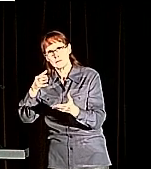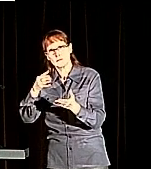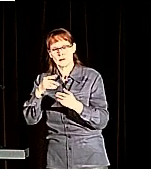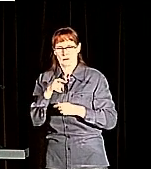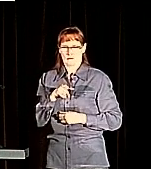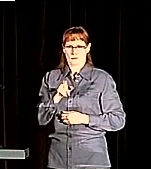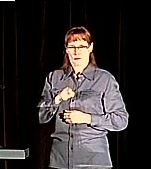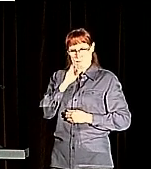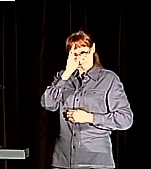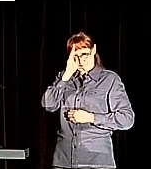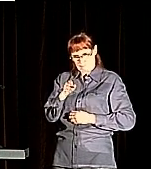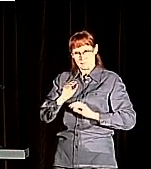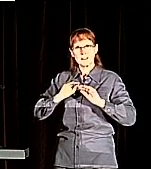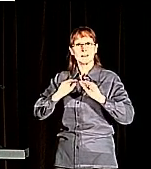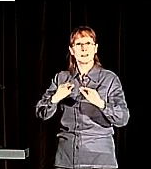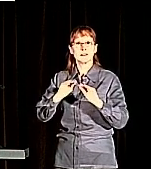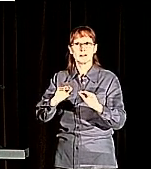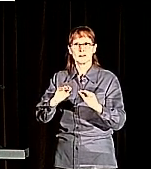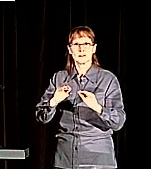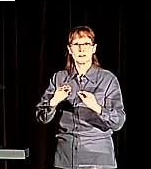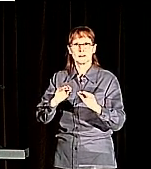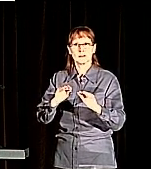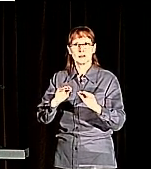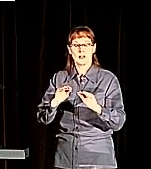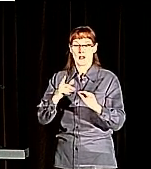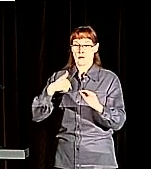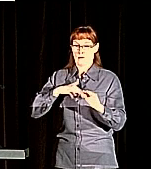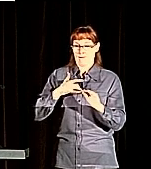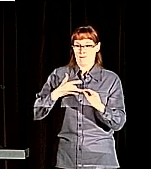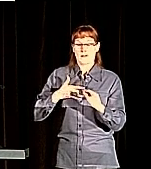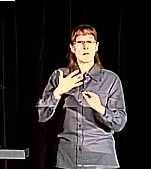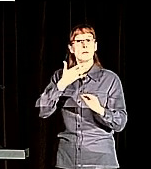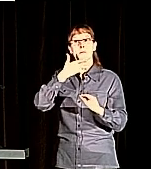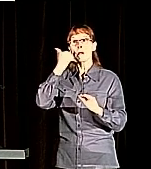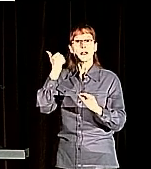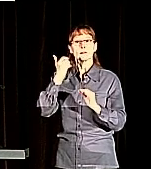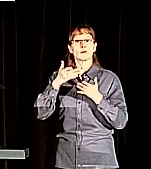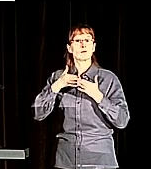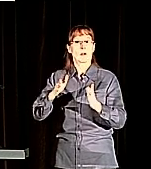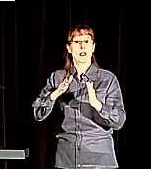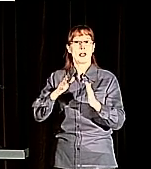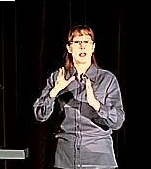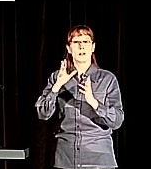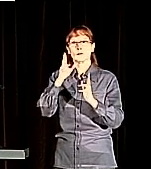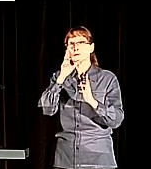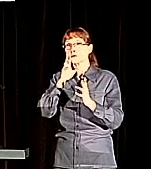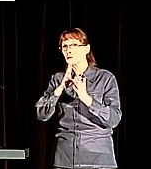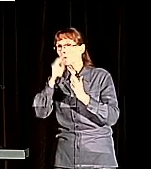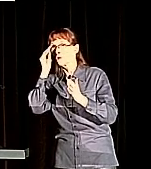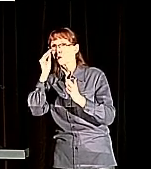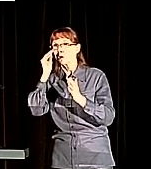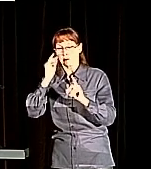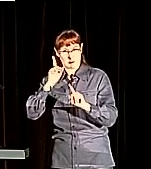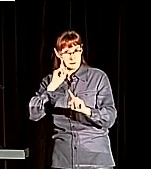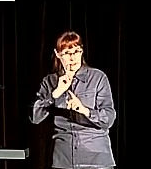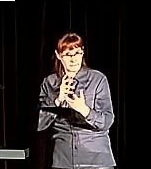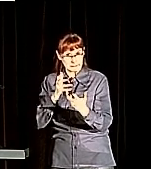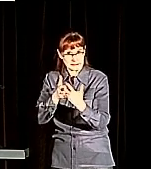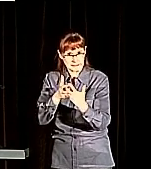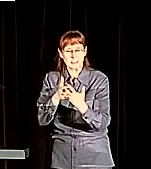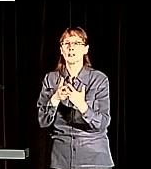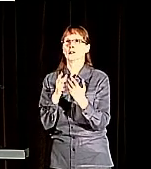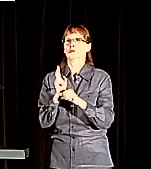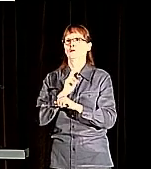We at Boston University believe that the most accessible language is sign language because it requires no expensive technologies.